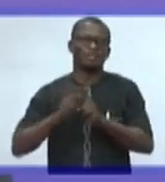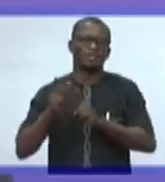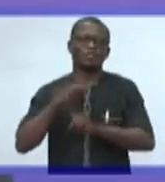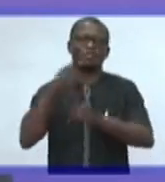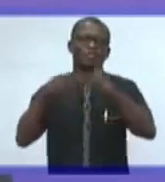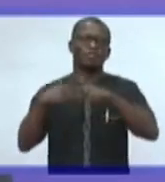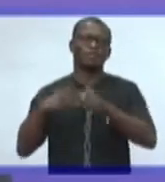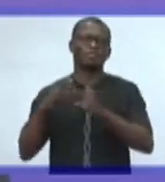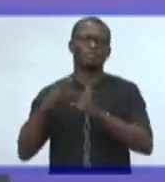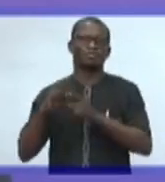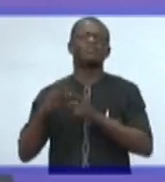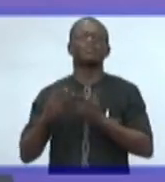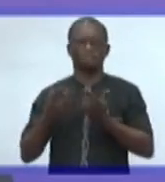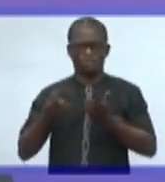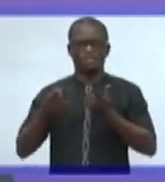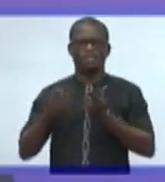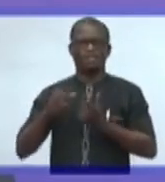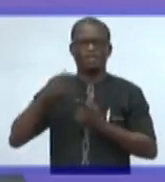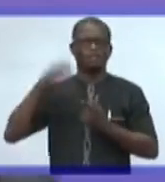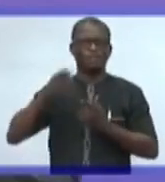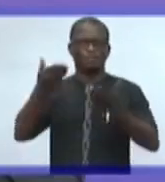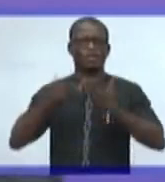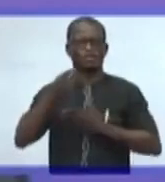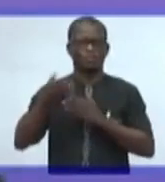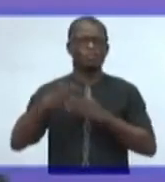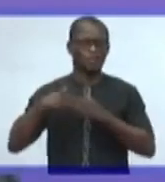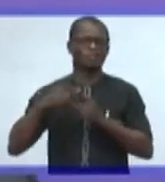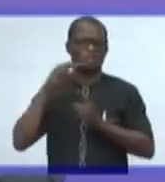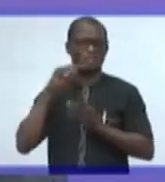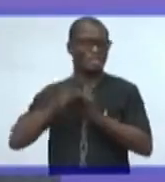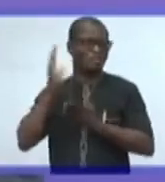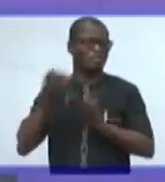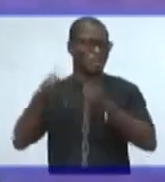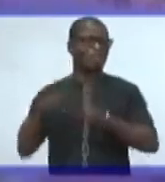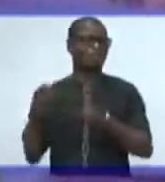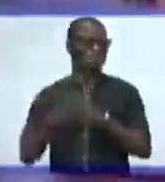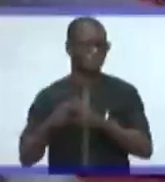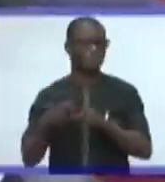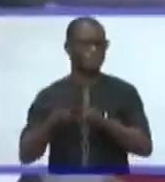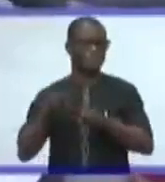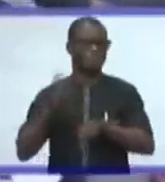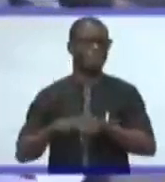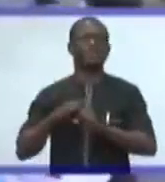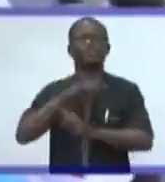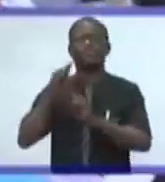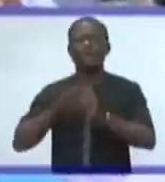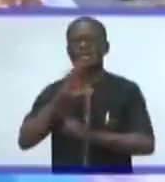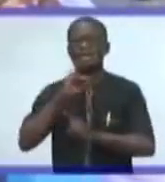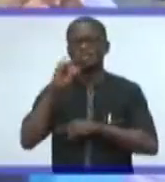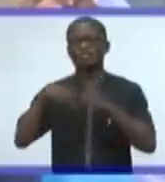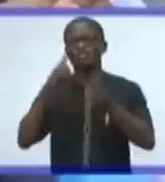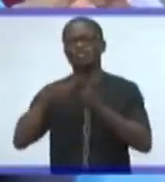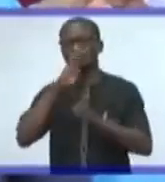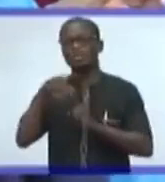we'll bring you back. Now, the things that are happening, and they're going to happen at the same time, that when there is going to be a